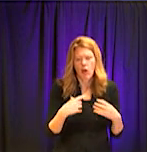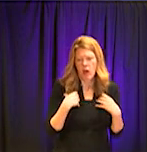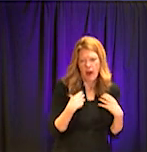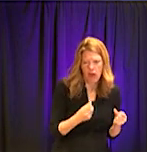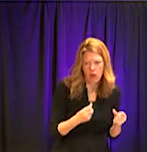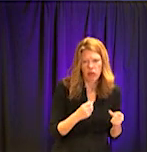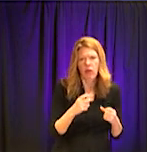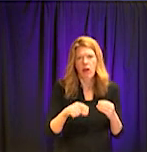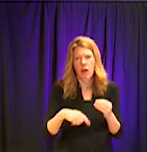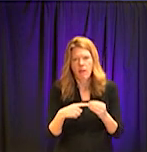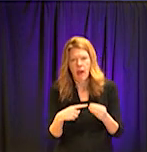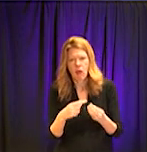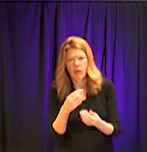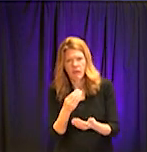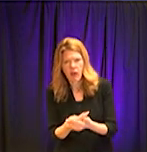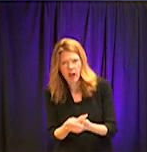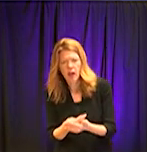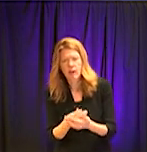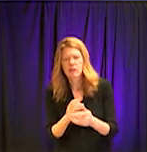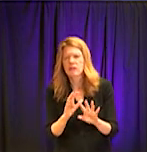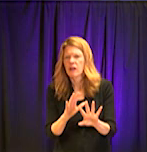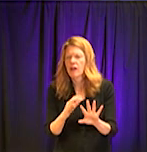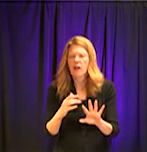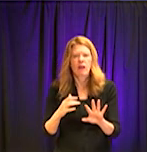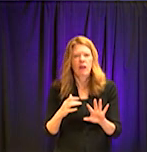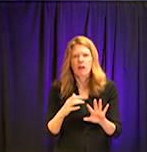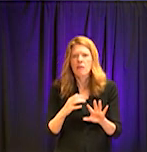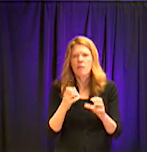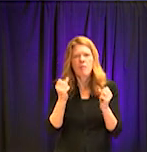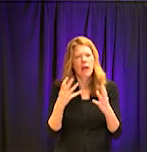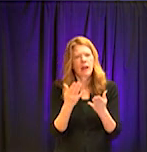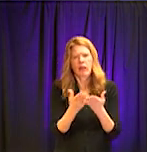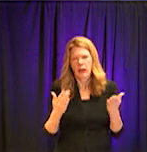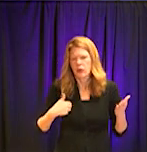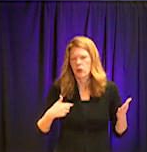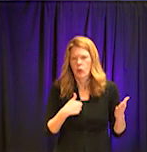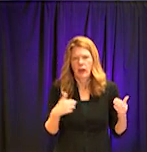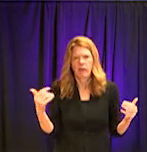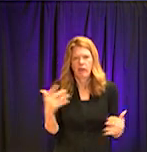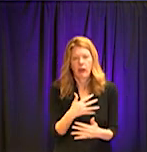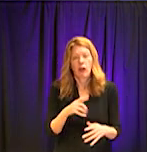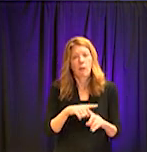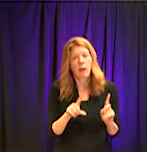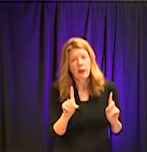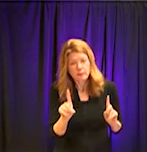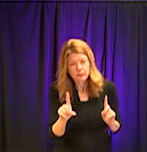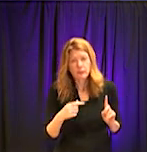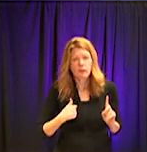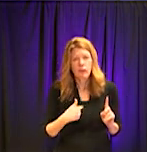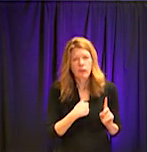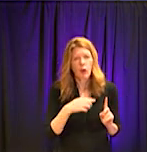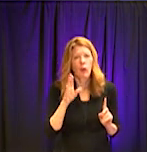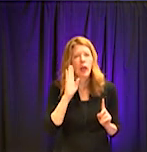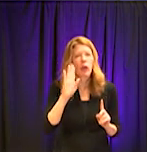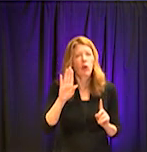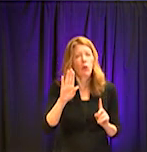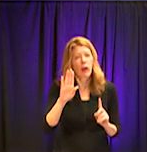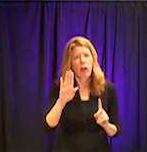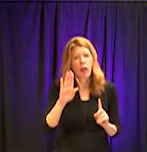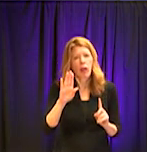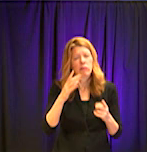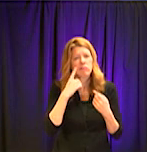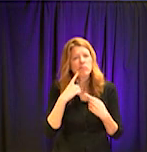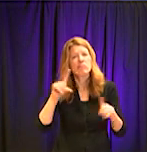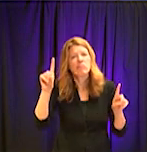the front end, we are going to get through this together. We are going to get through this. There isn't the other side of